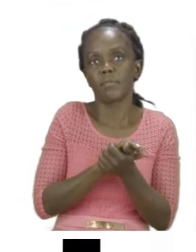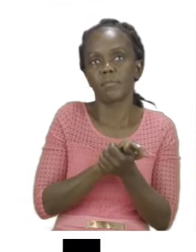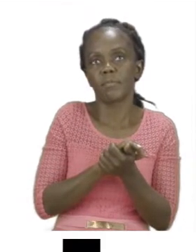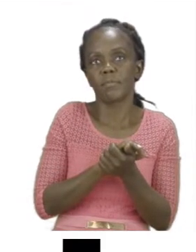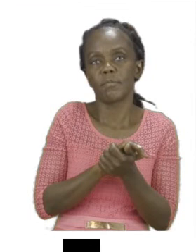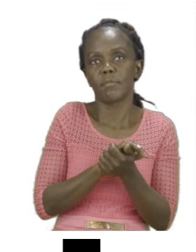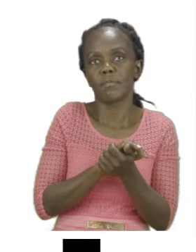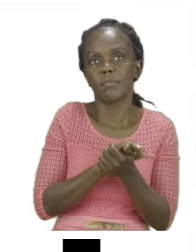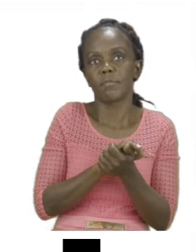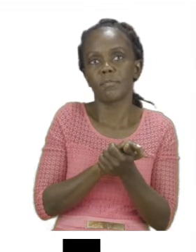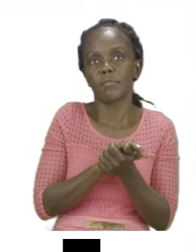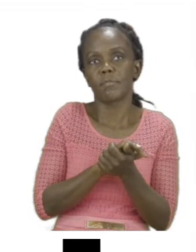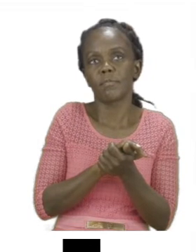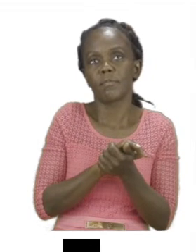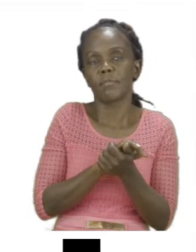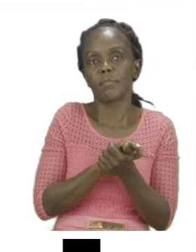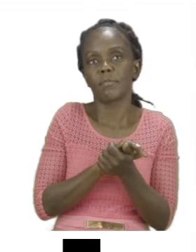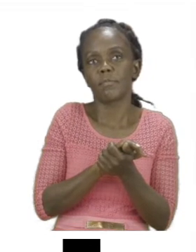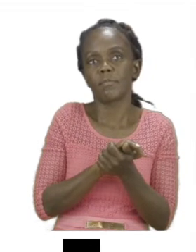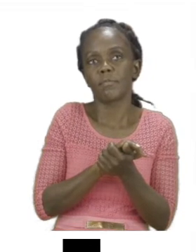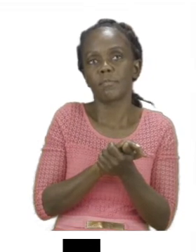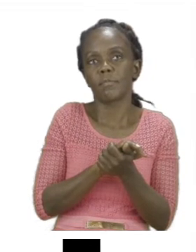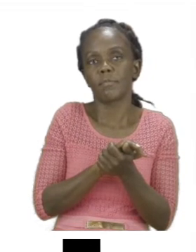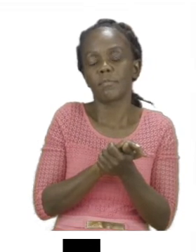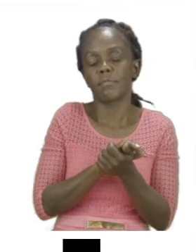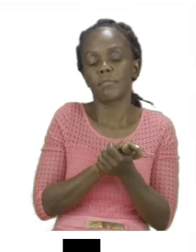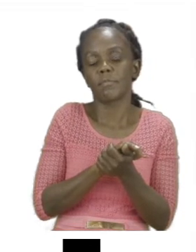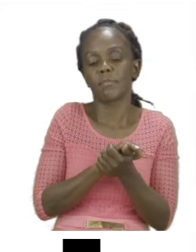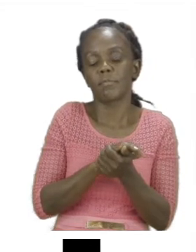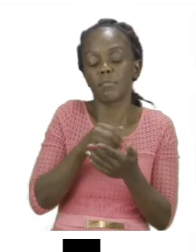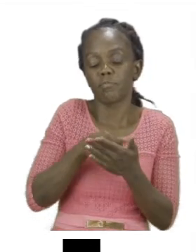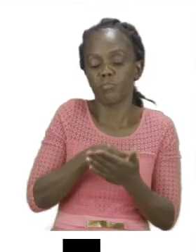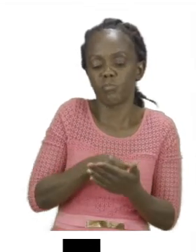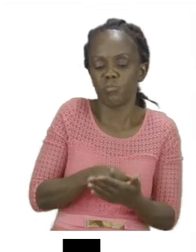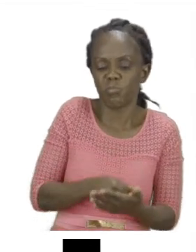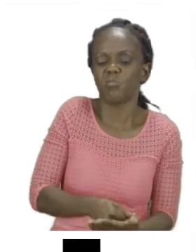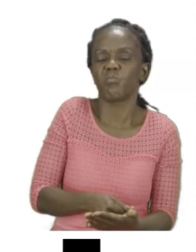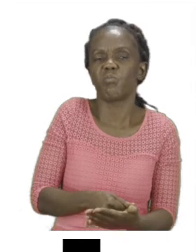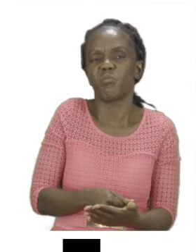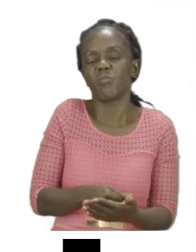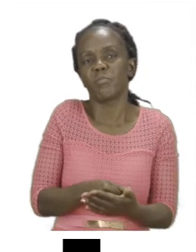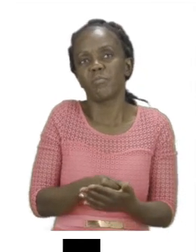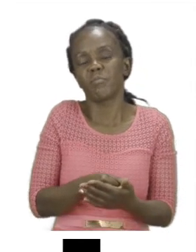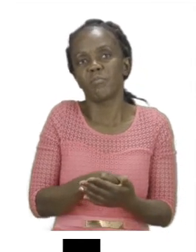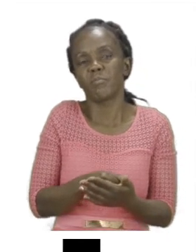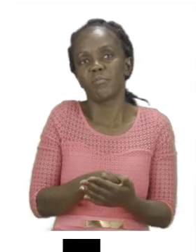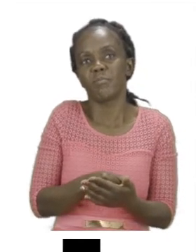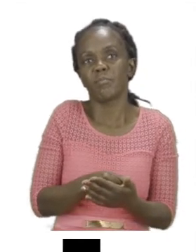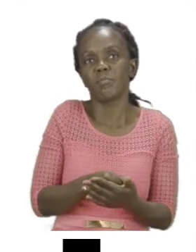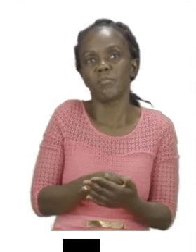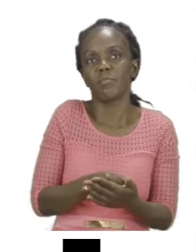we are going to be doing some massive measurements. Now as you can see we are going to be